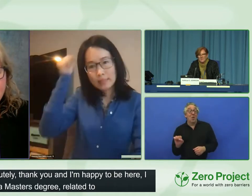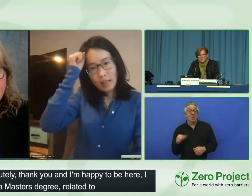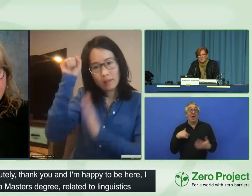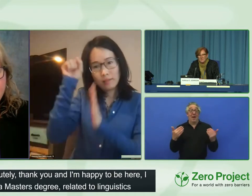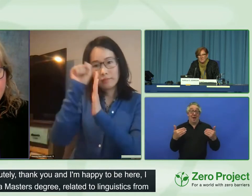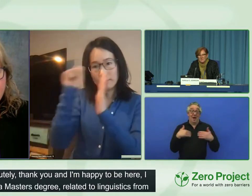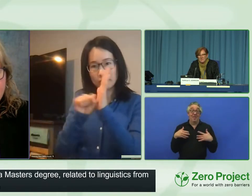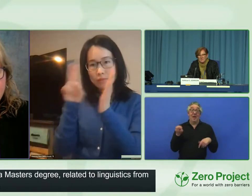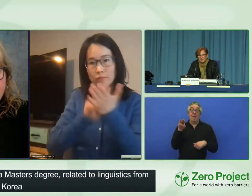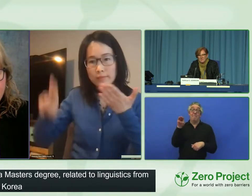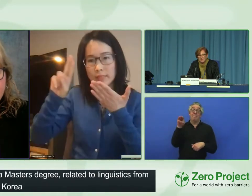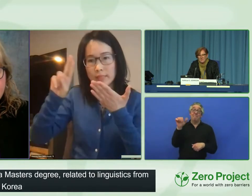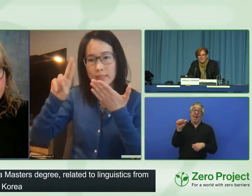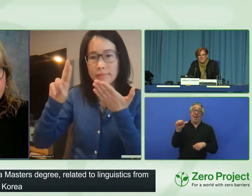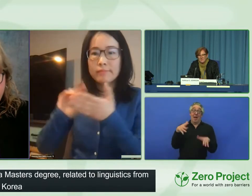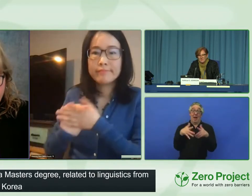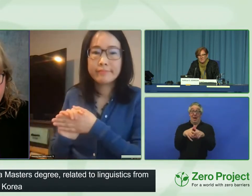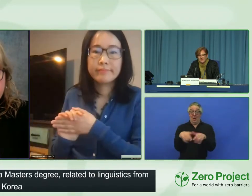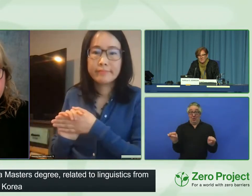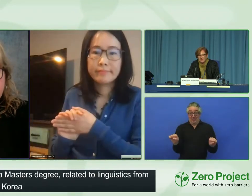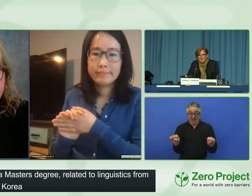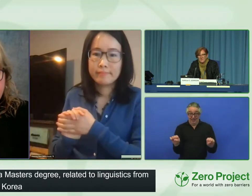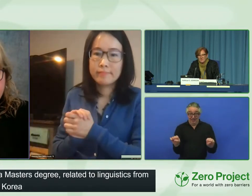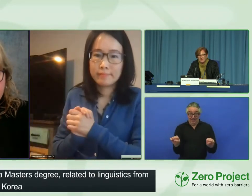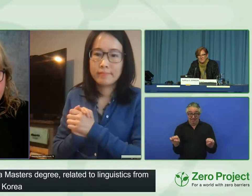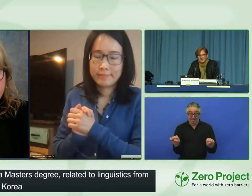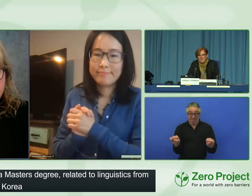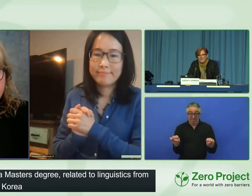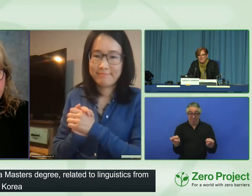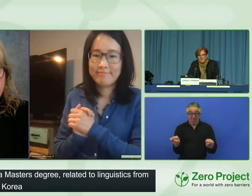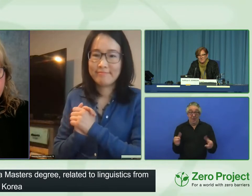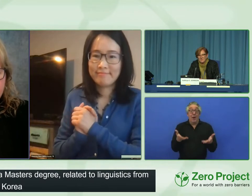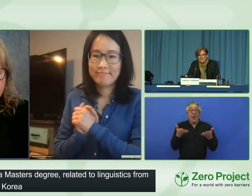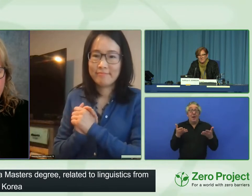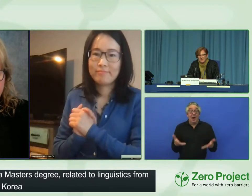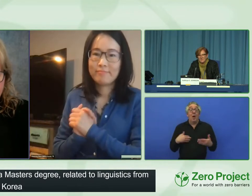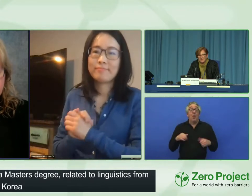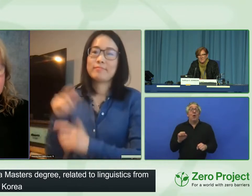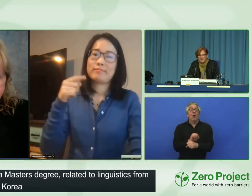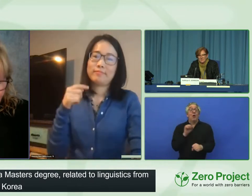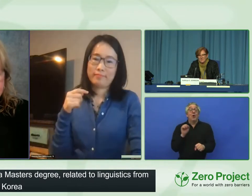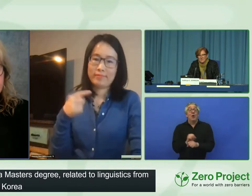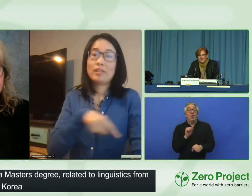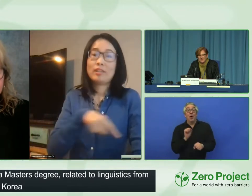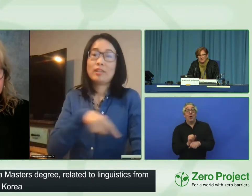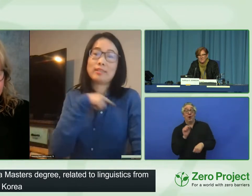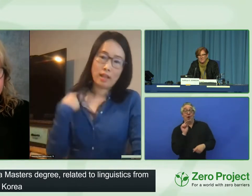And I'm currently working as a researcher at St. Cloud State University, a visiting scholar.